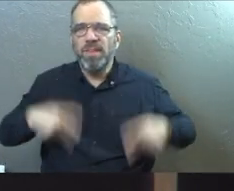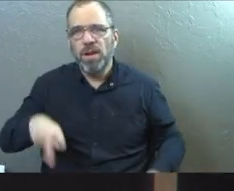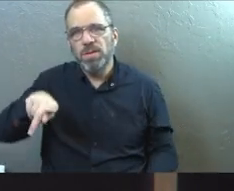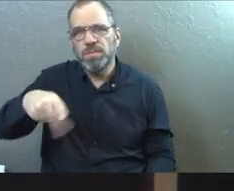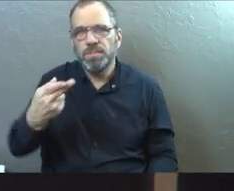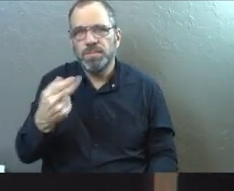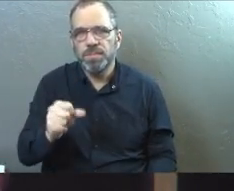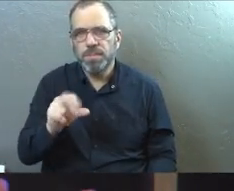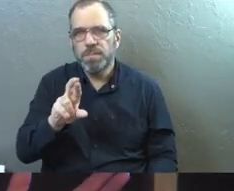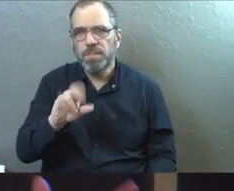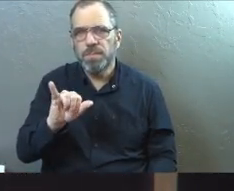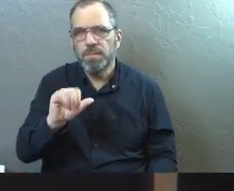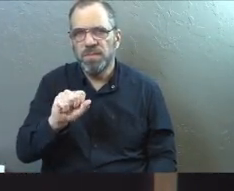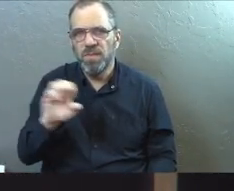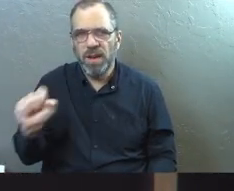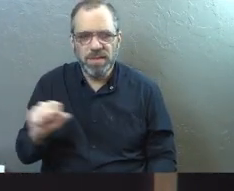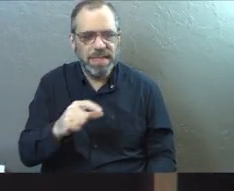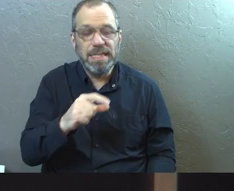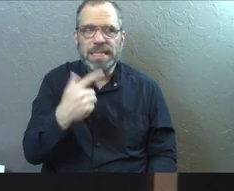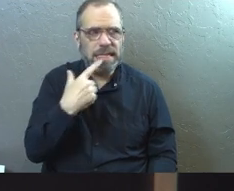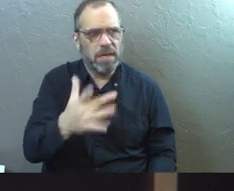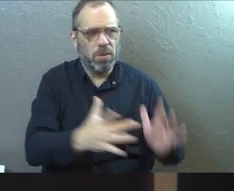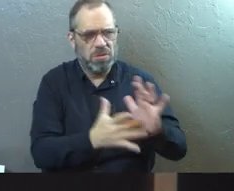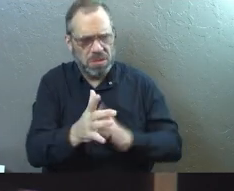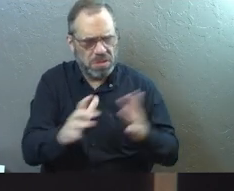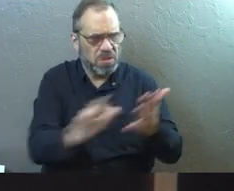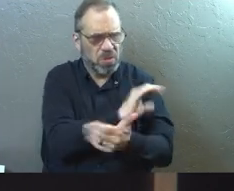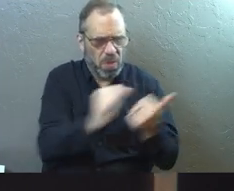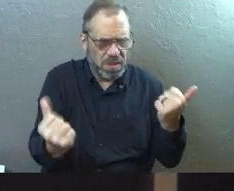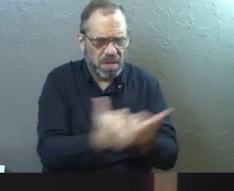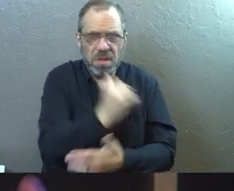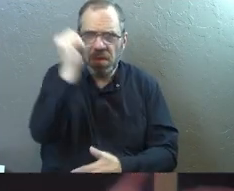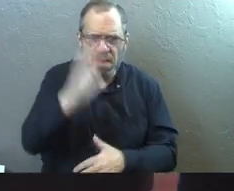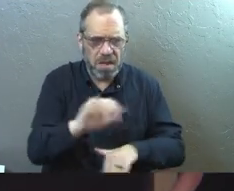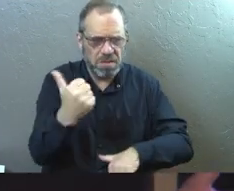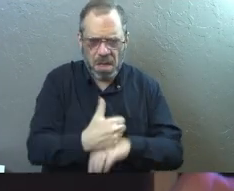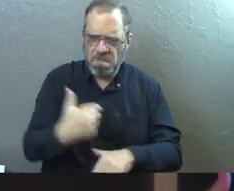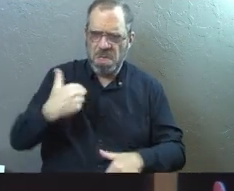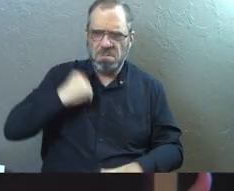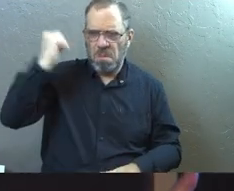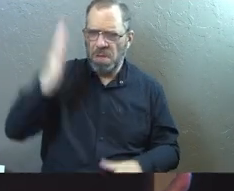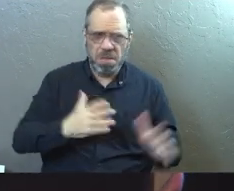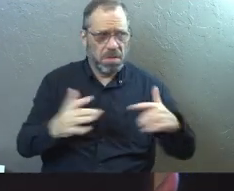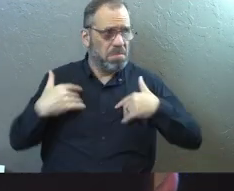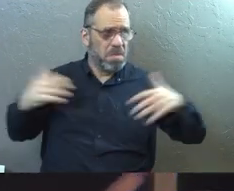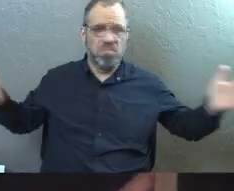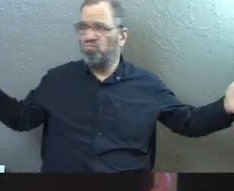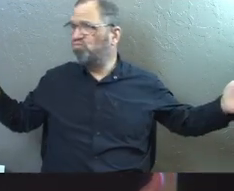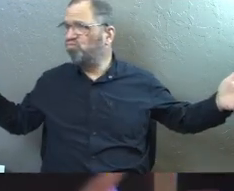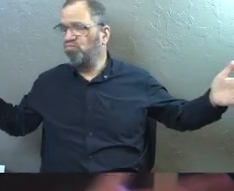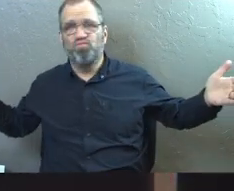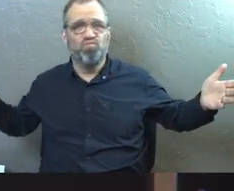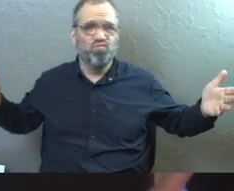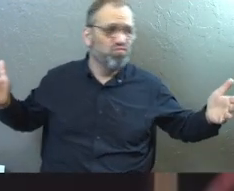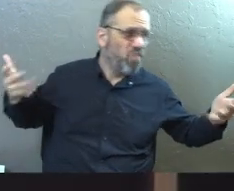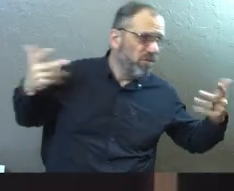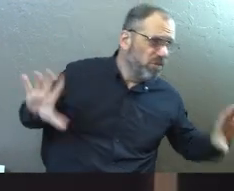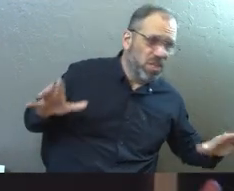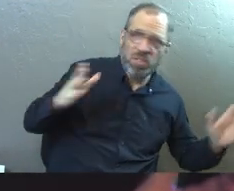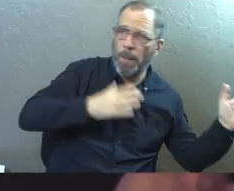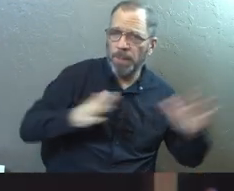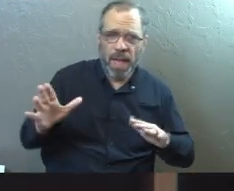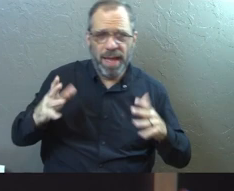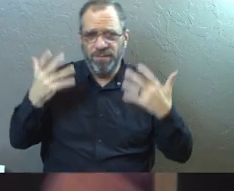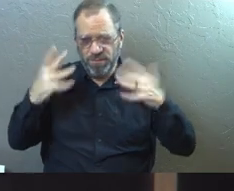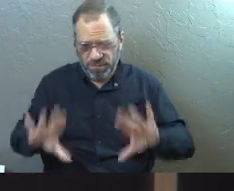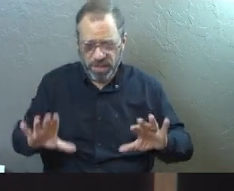think he's come to just wreck everything that God's done in the past, right? Jesus is like, you misunderstand. I am God's plan and I have come to complete his plan,